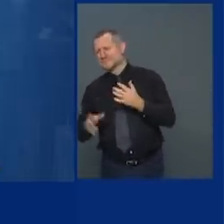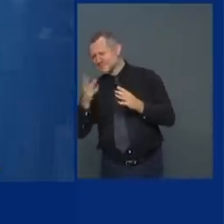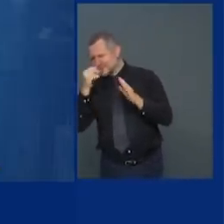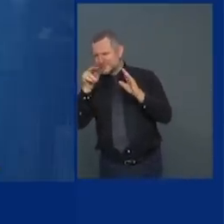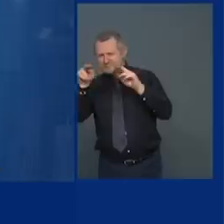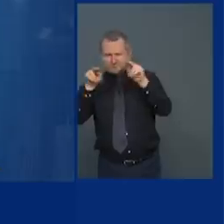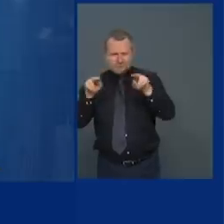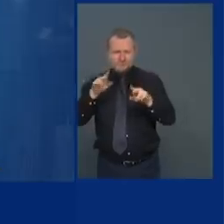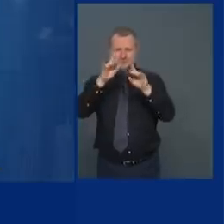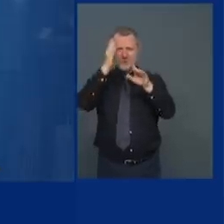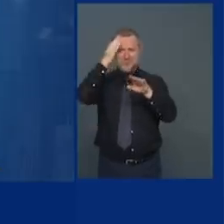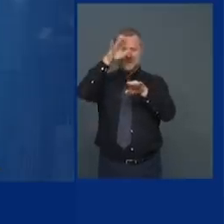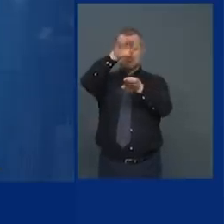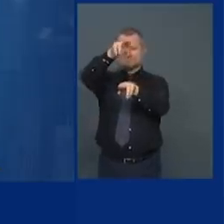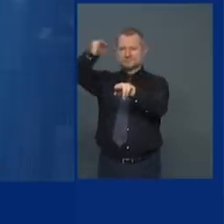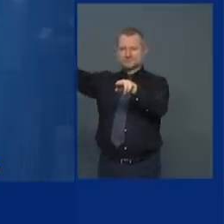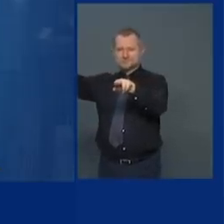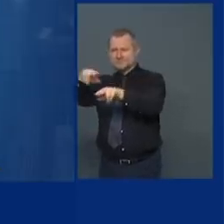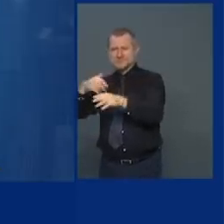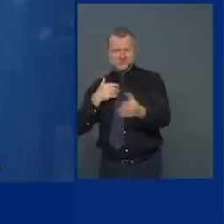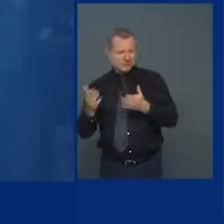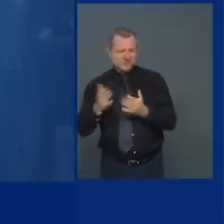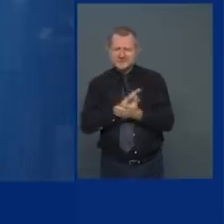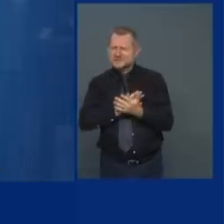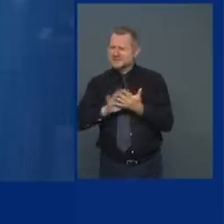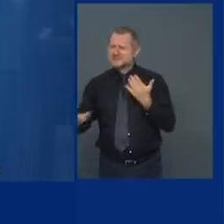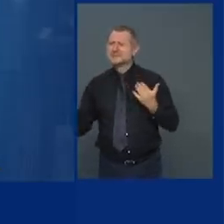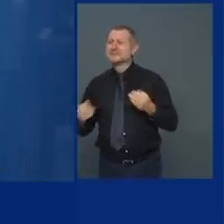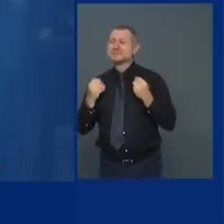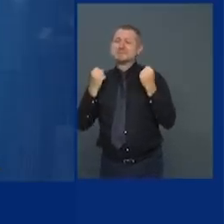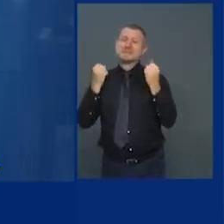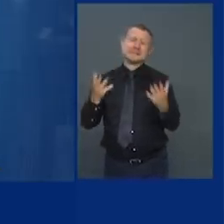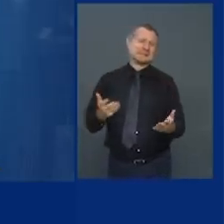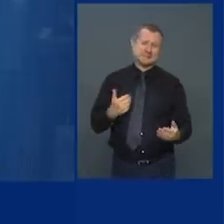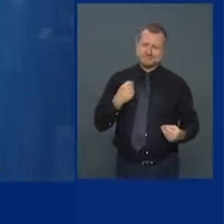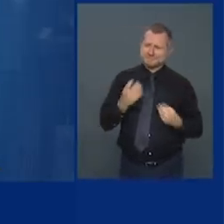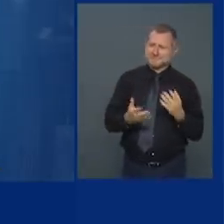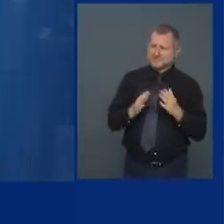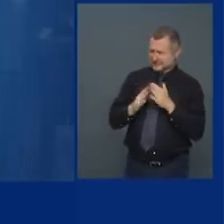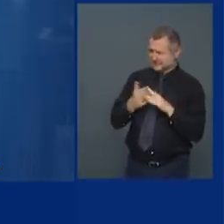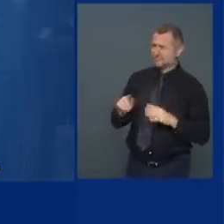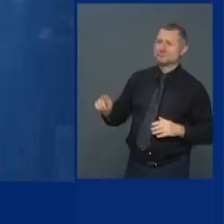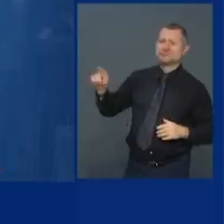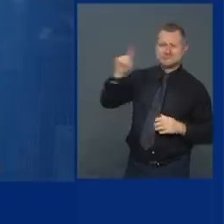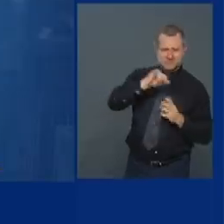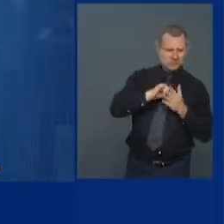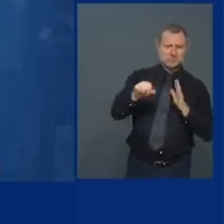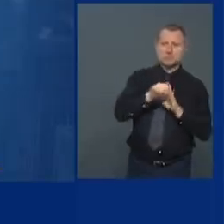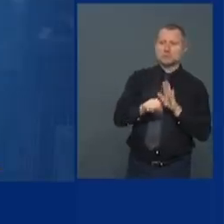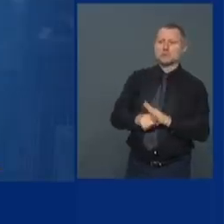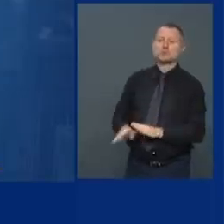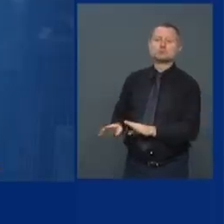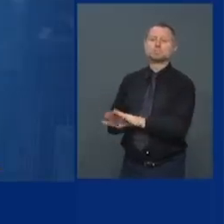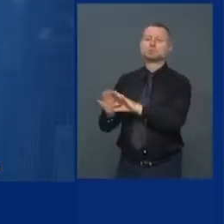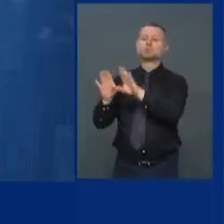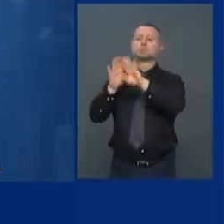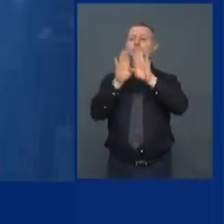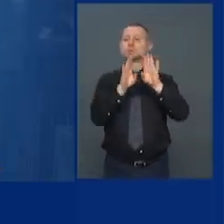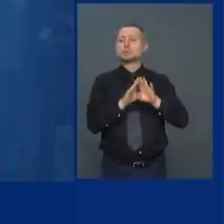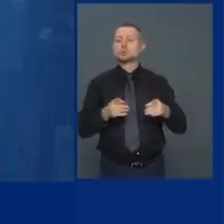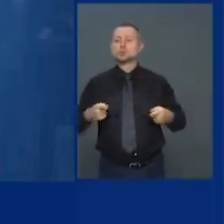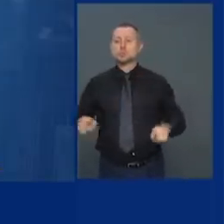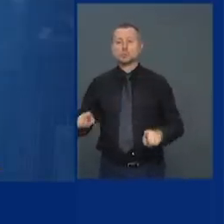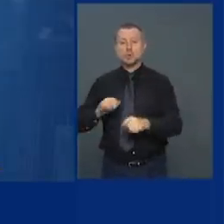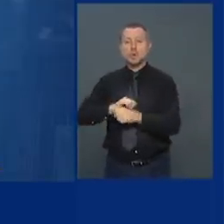many of the cities in the states close their shelters during COVID it's time to reopen those